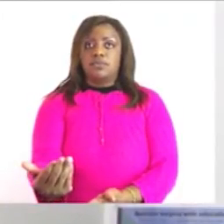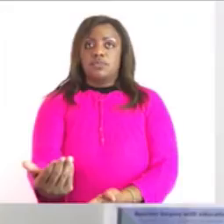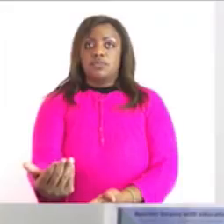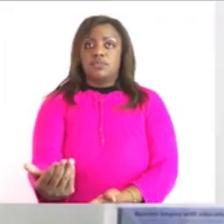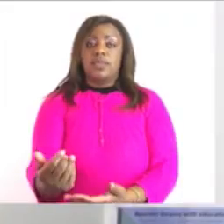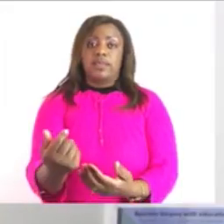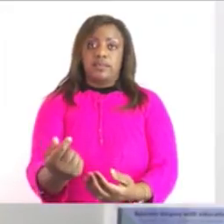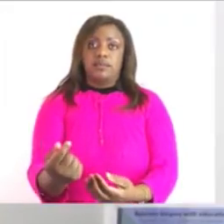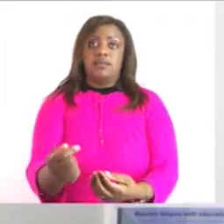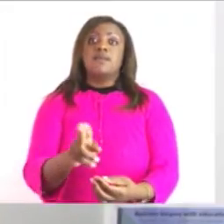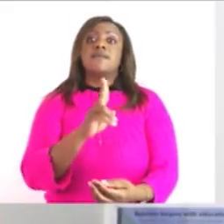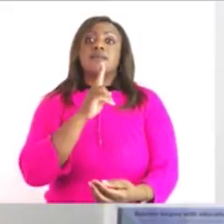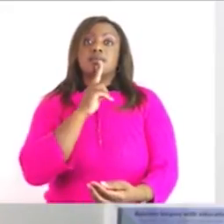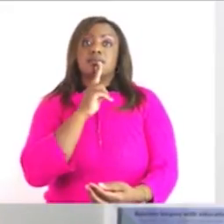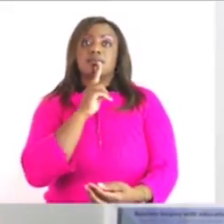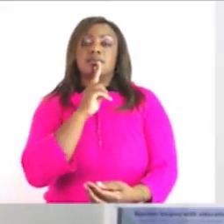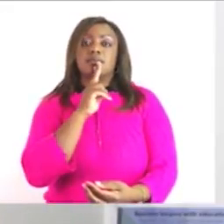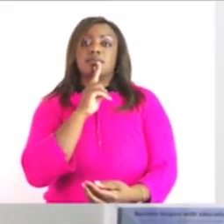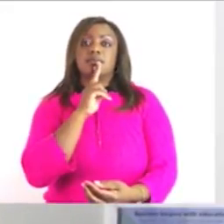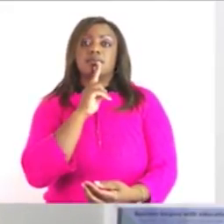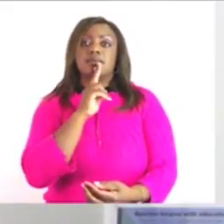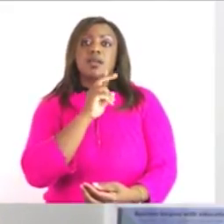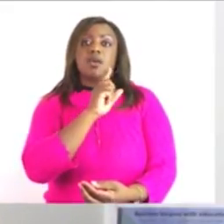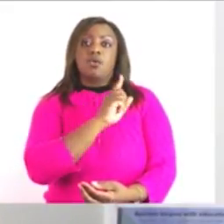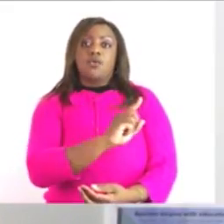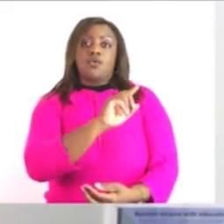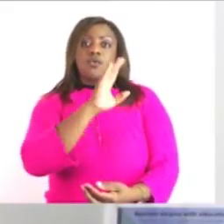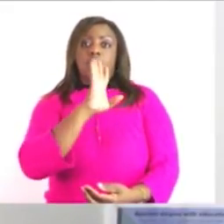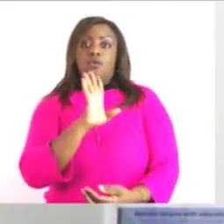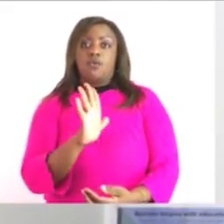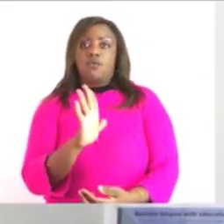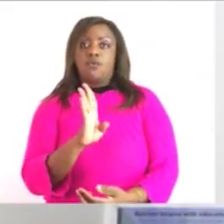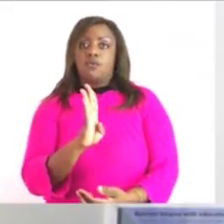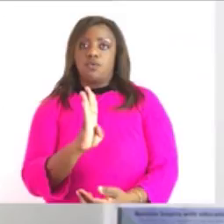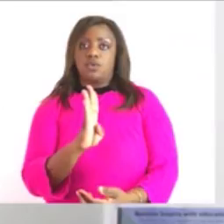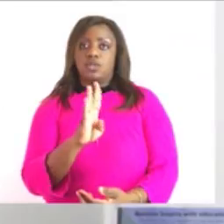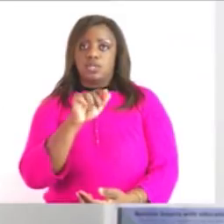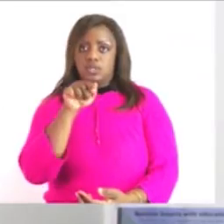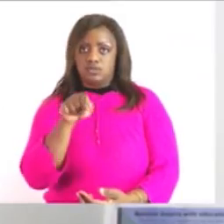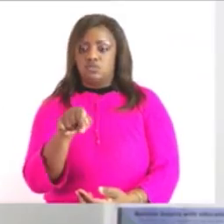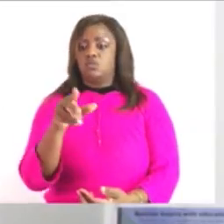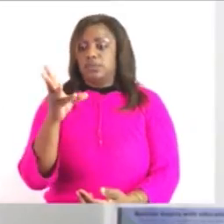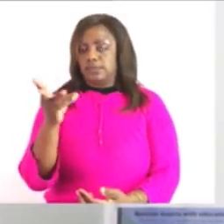14 this is 14 14.6